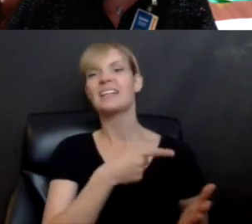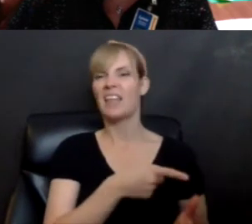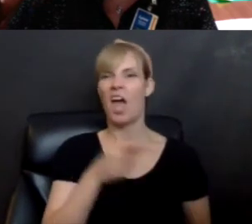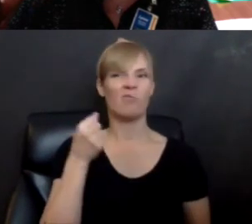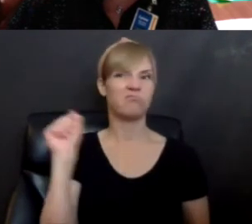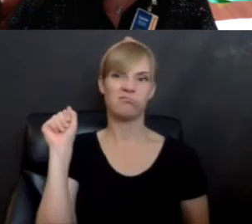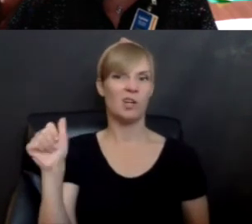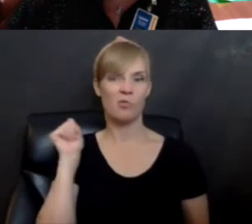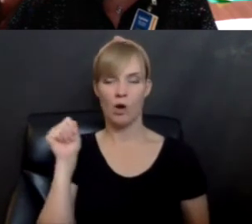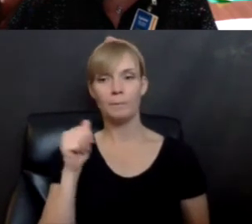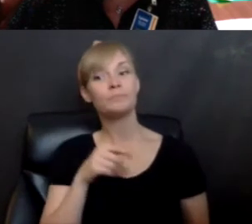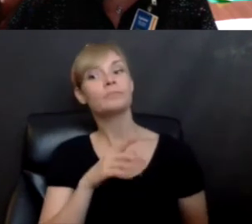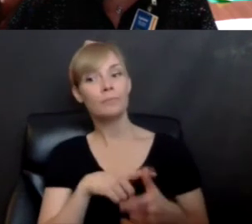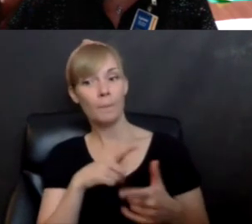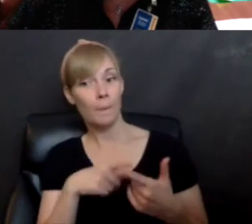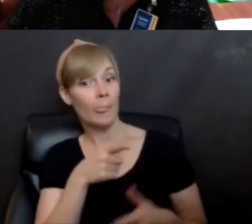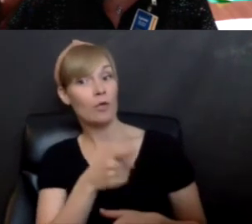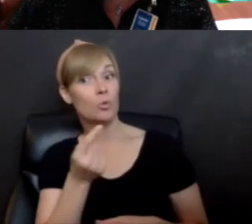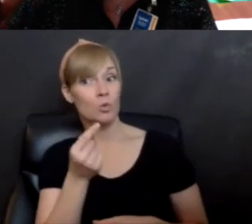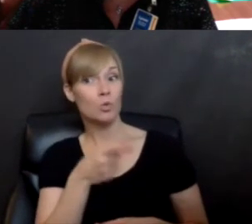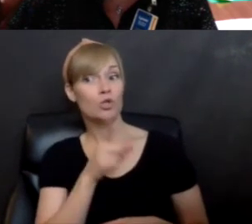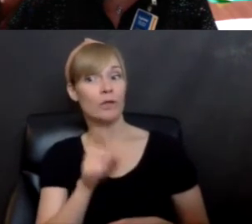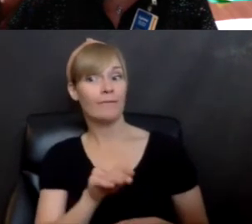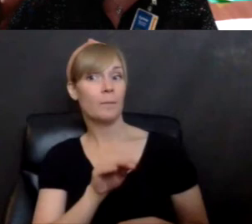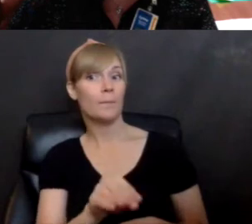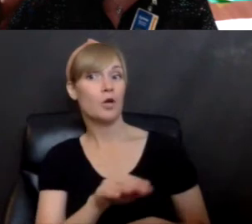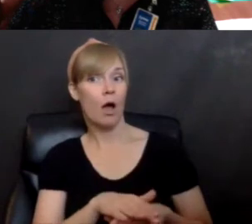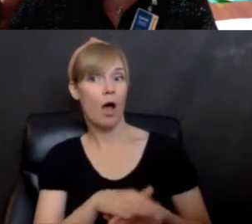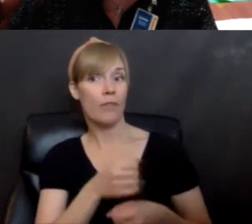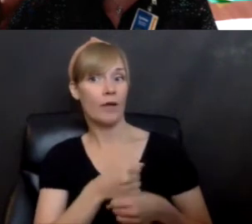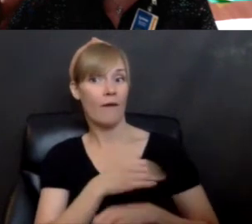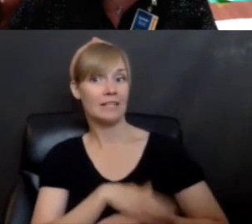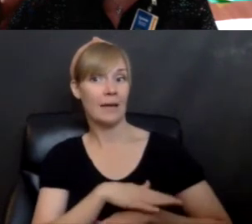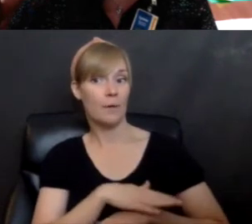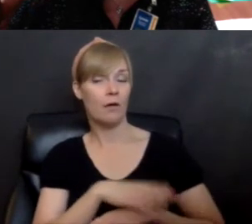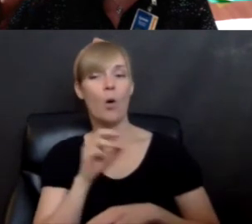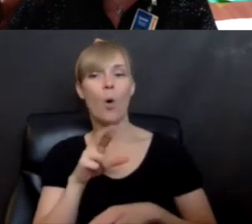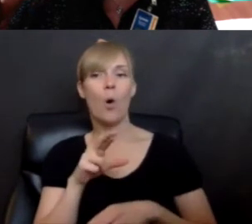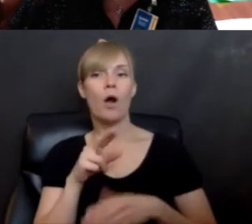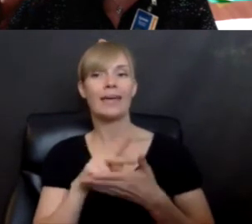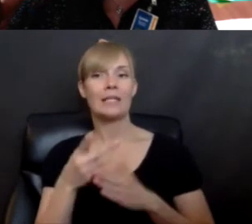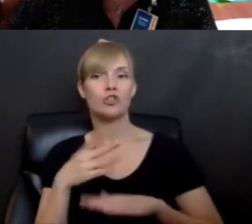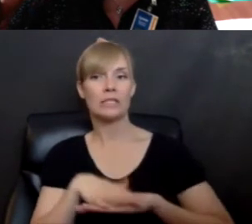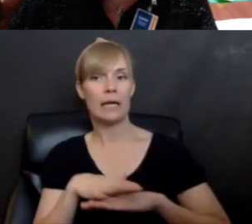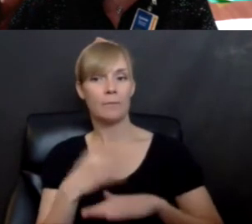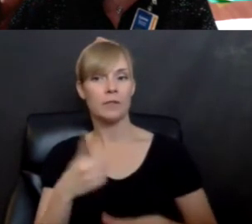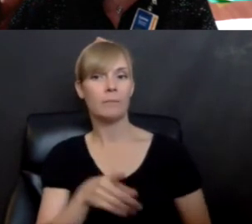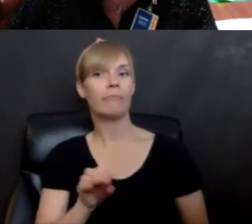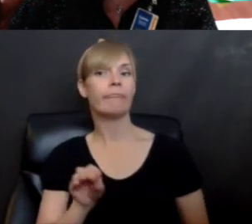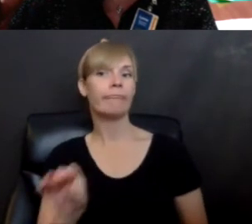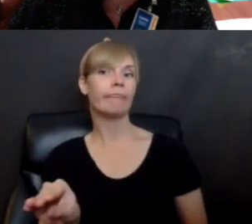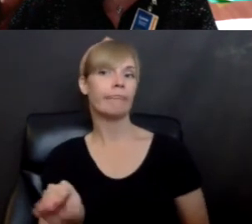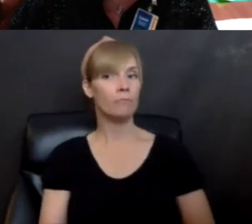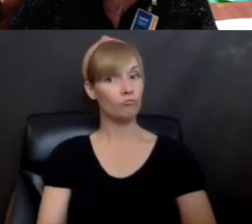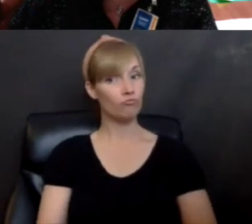So what you need to do is you just need to put it on the coffee table or the kitchen Island, or just, you just need to plant it. Yeah.